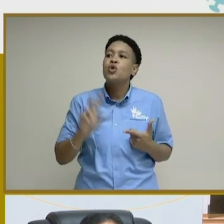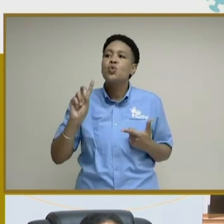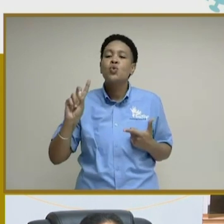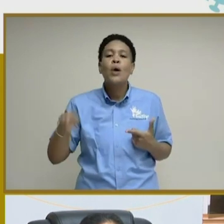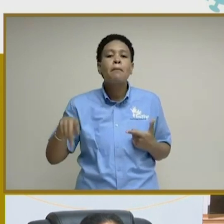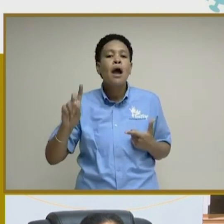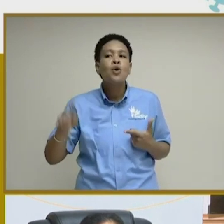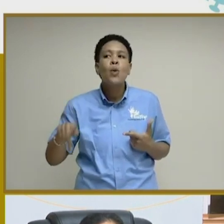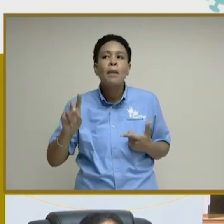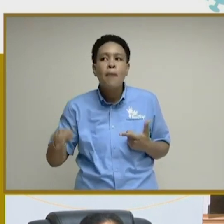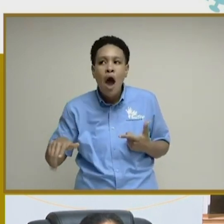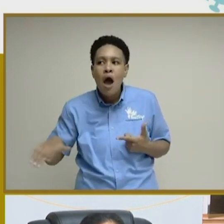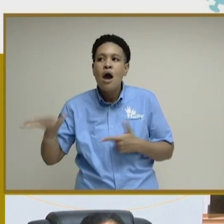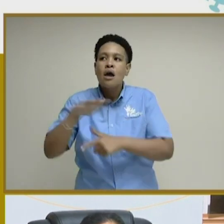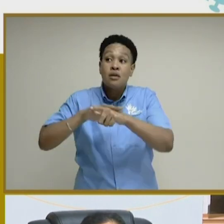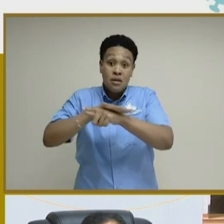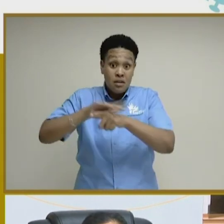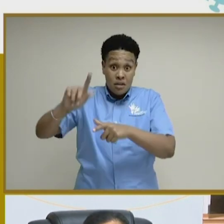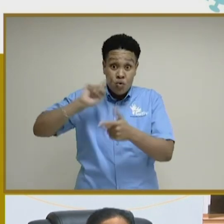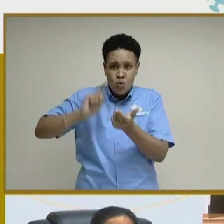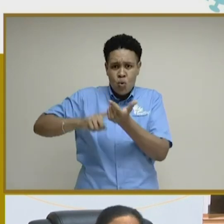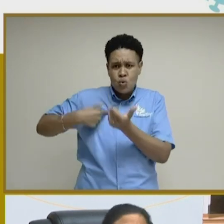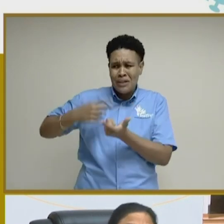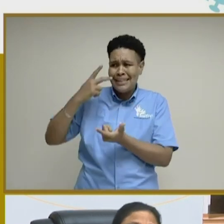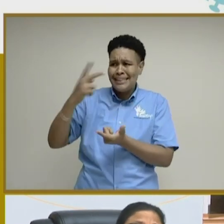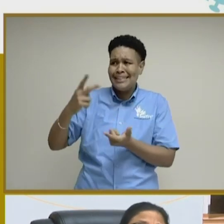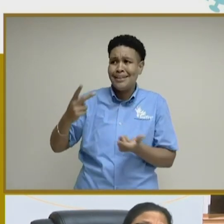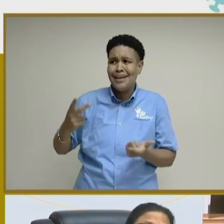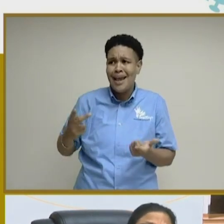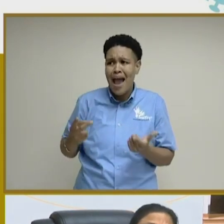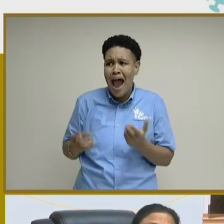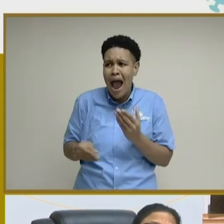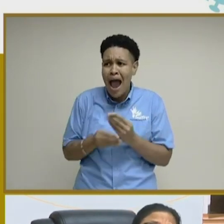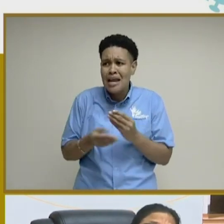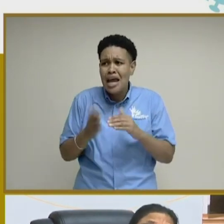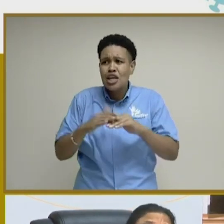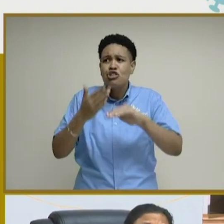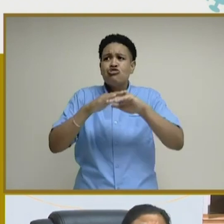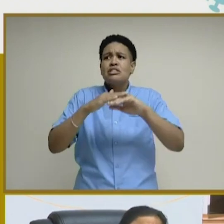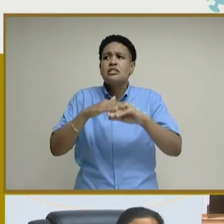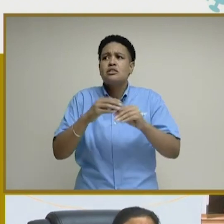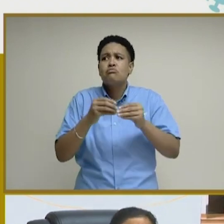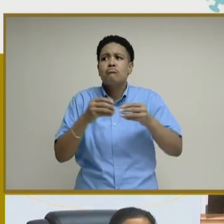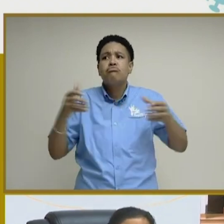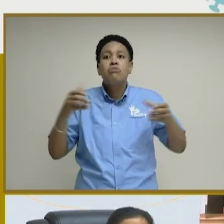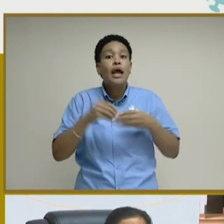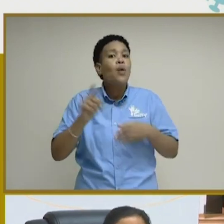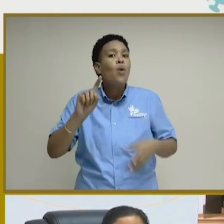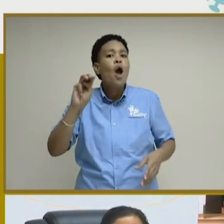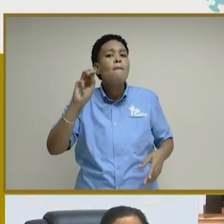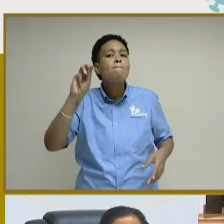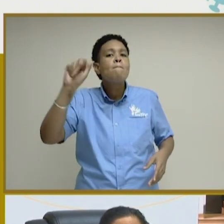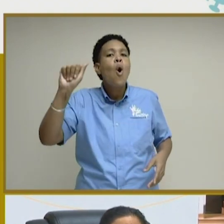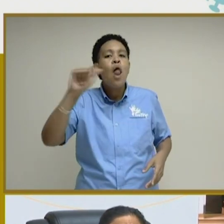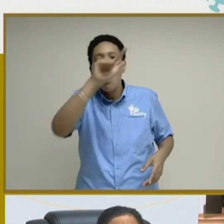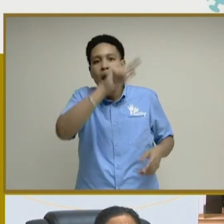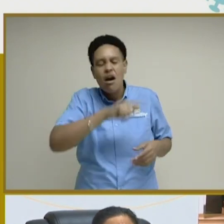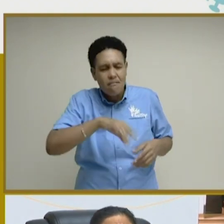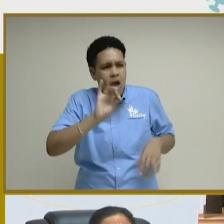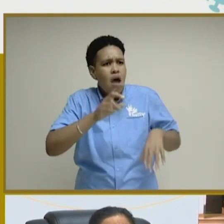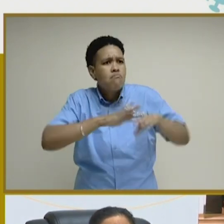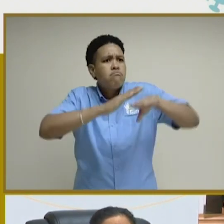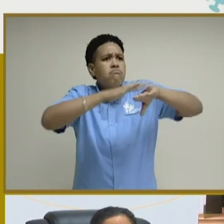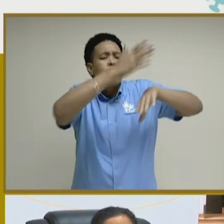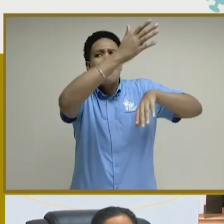Dwayne Park area. Notice that we're seeing lately an increase in the number of cases in the Mona area as well.